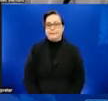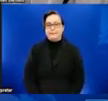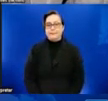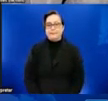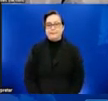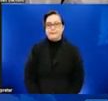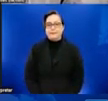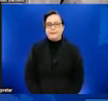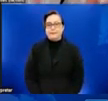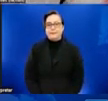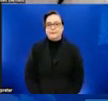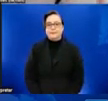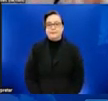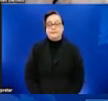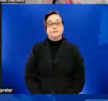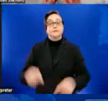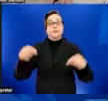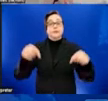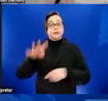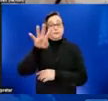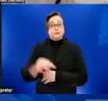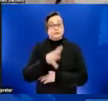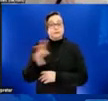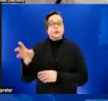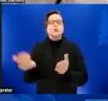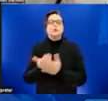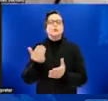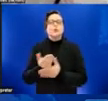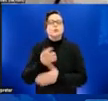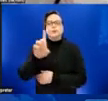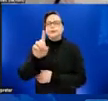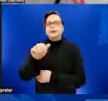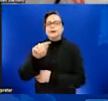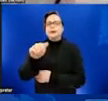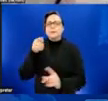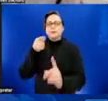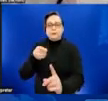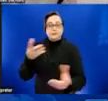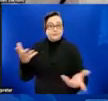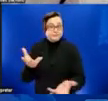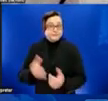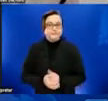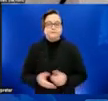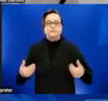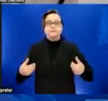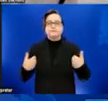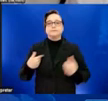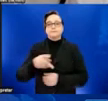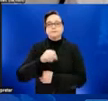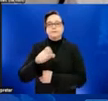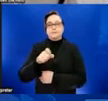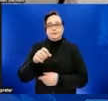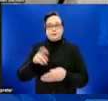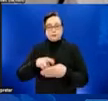Next this slide, but a new data point I want to point out from this data. The monkeypox response understands that the